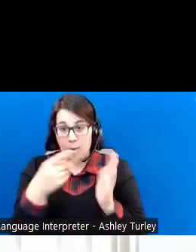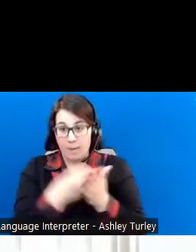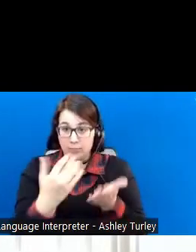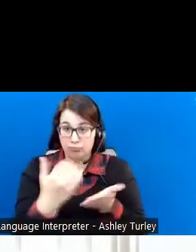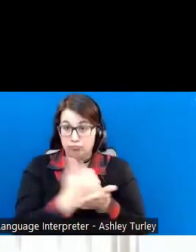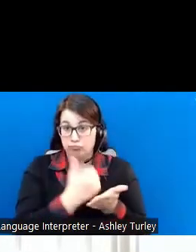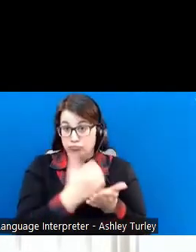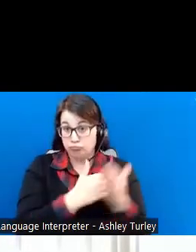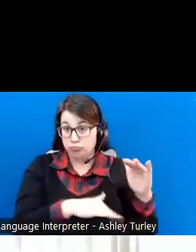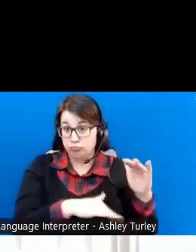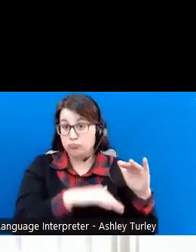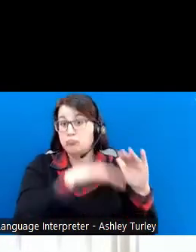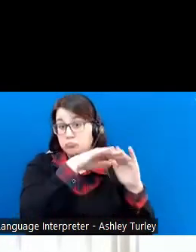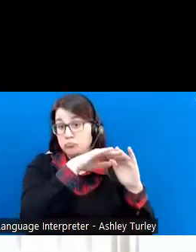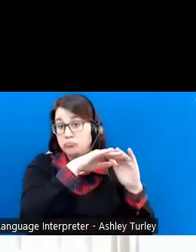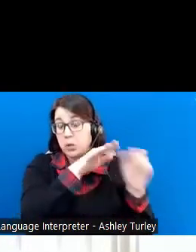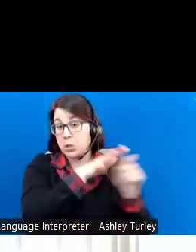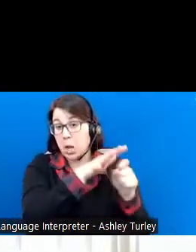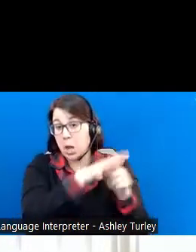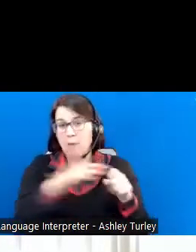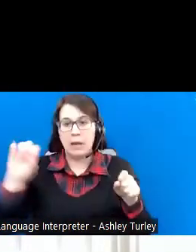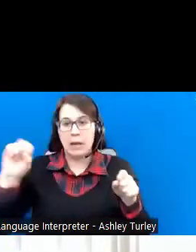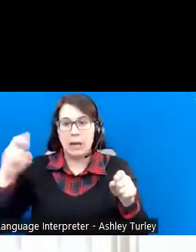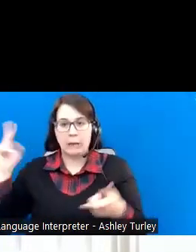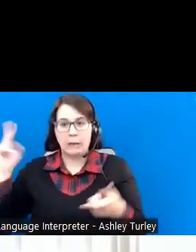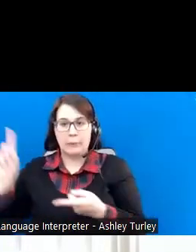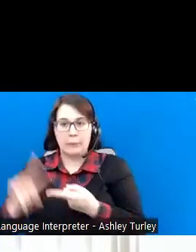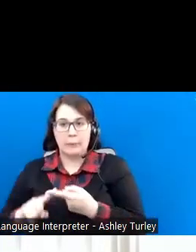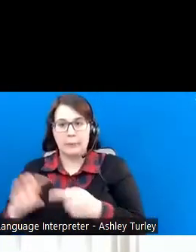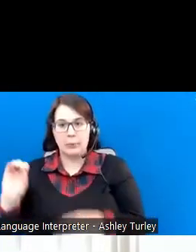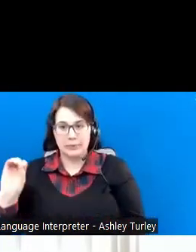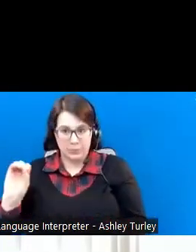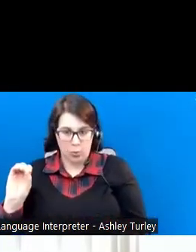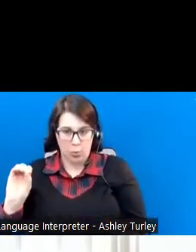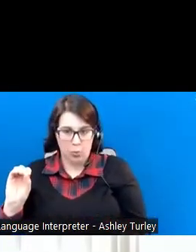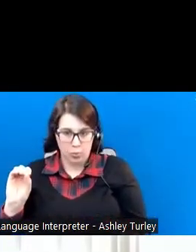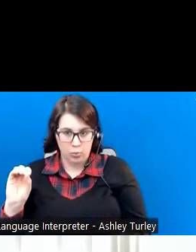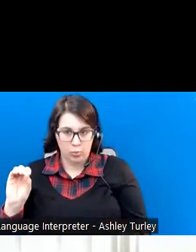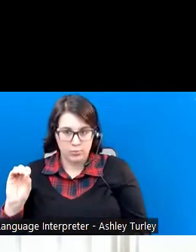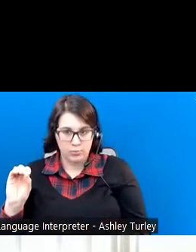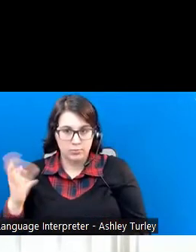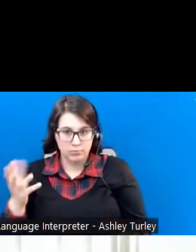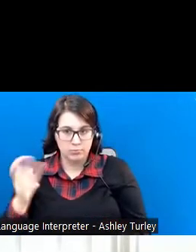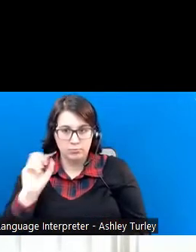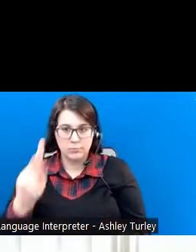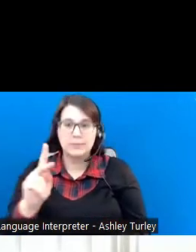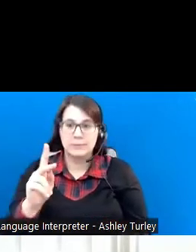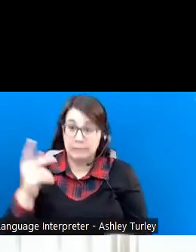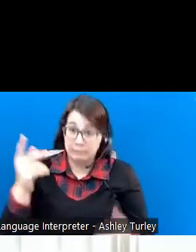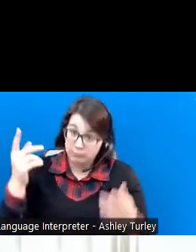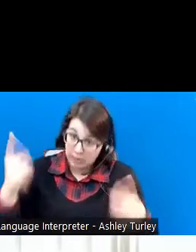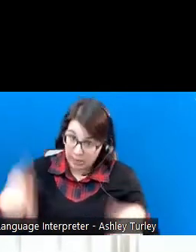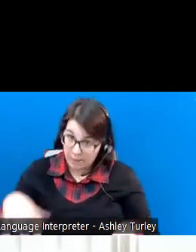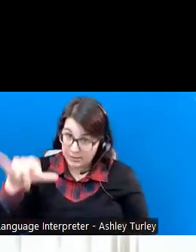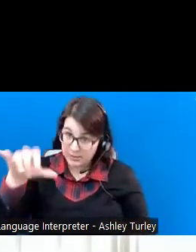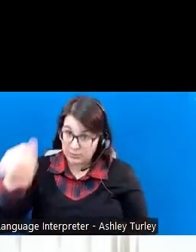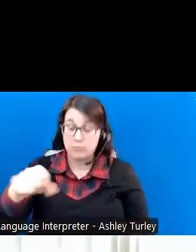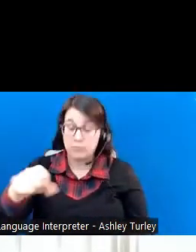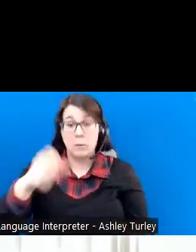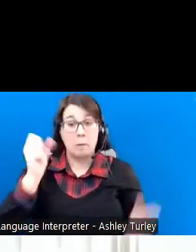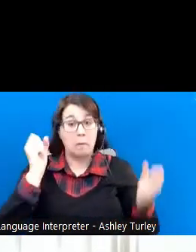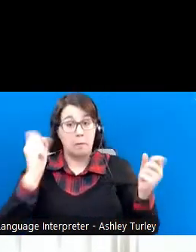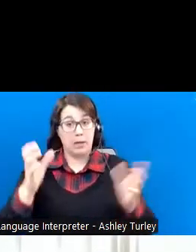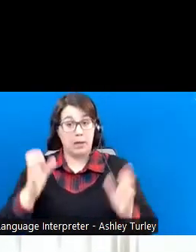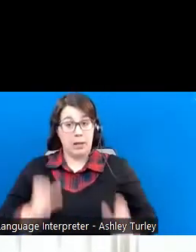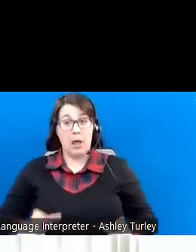SSI cash check would go to $0, okay? It does happen. I have a lot of clients